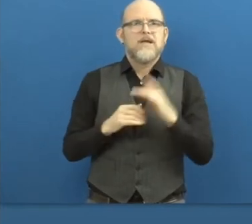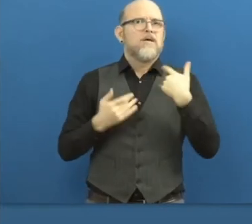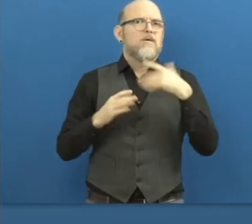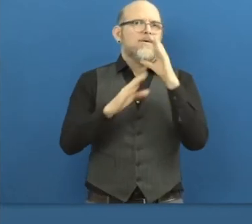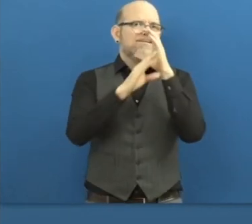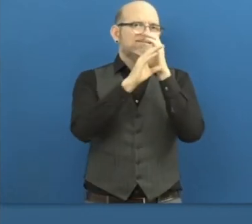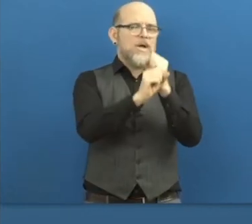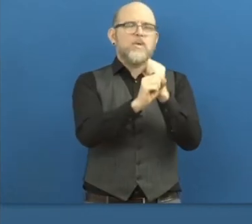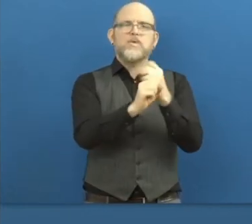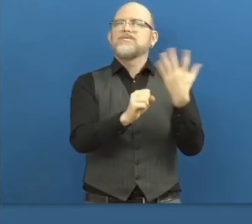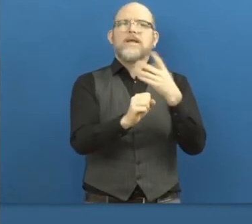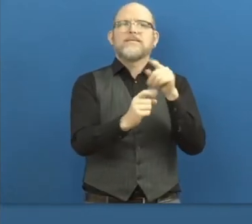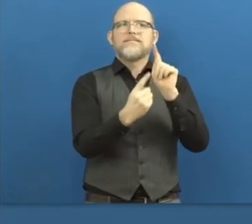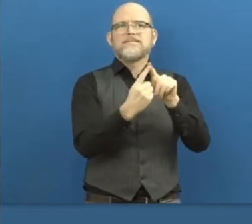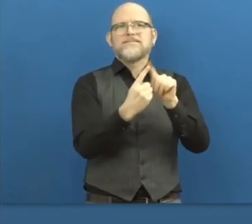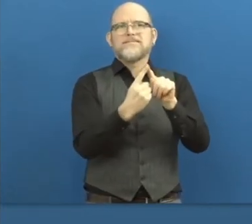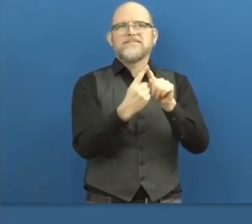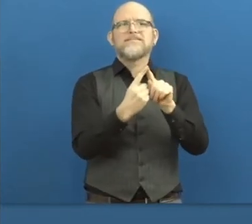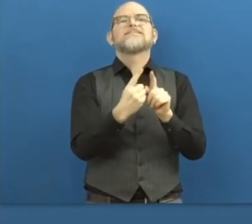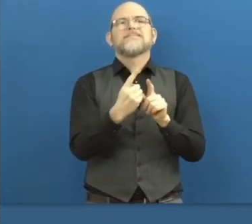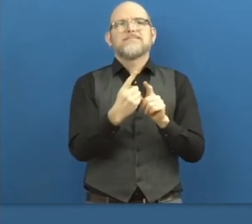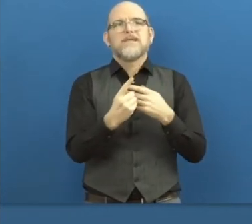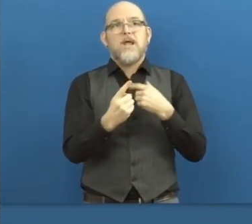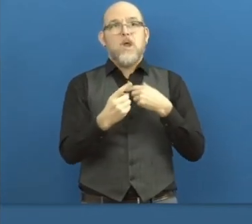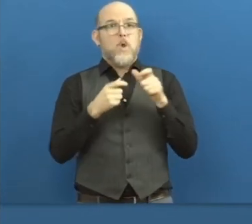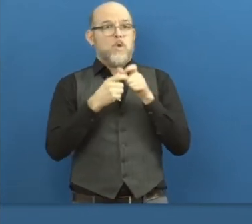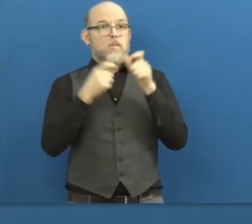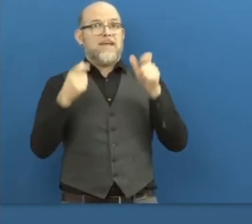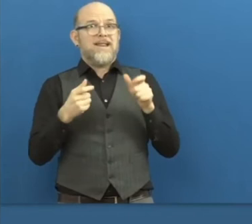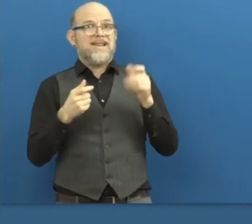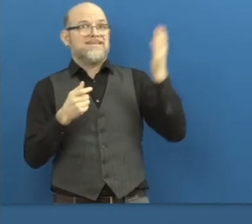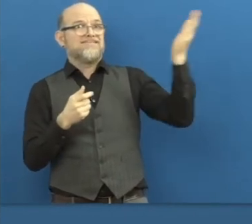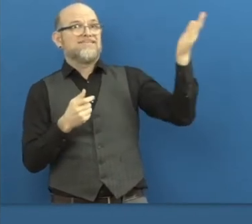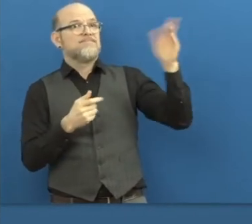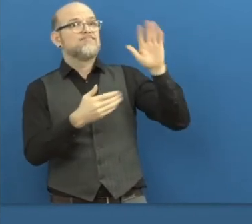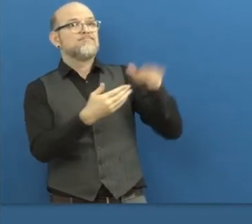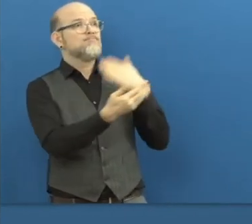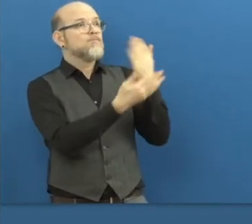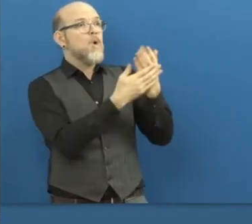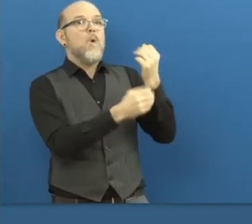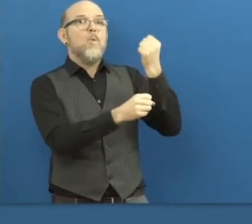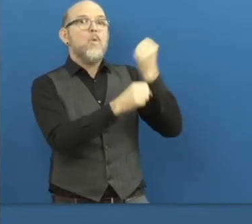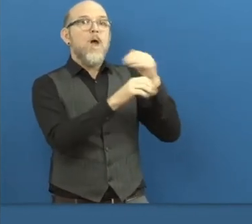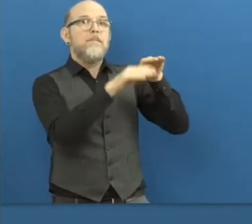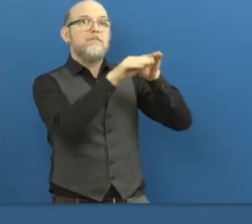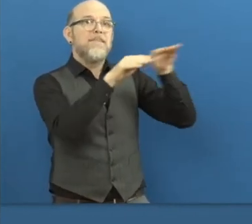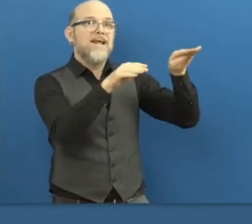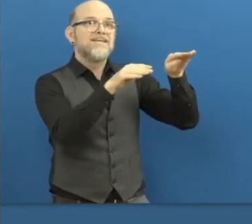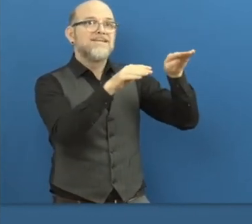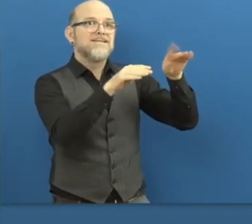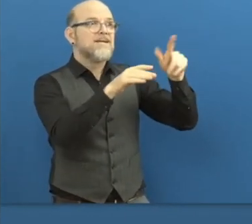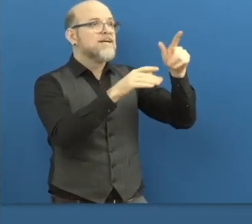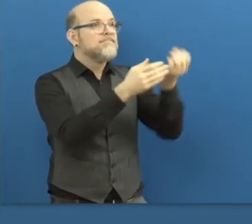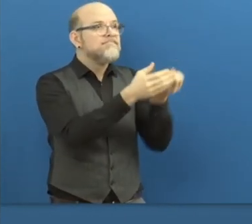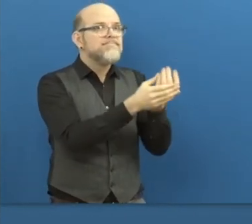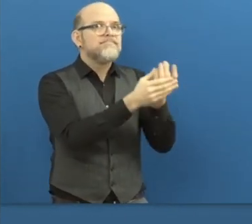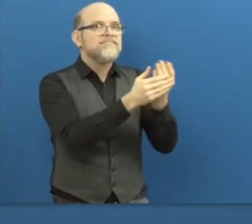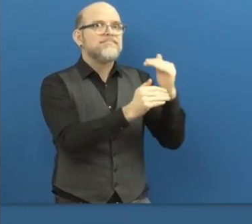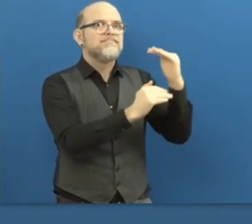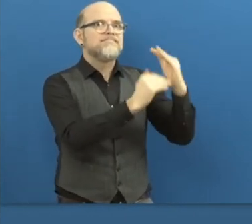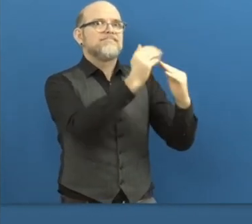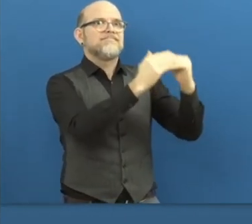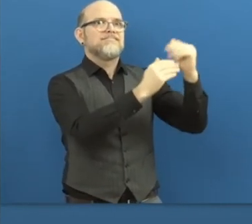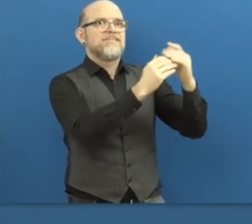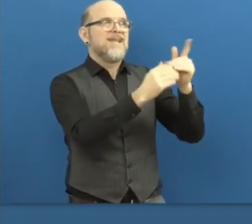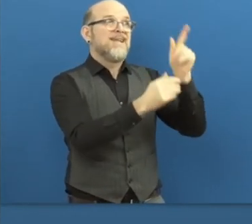focused on is first we offer companies to post their jobs there and they need to pay for that, even if it's not more